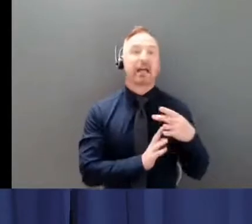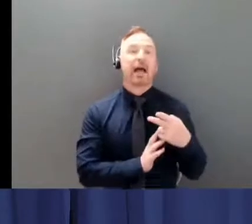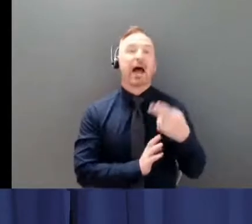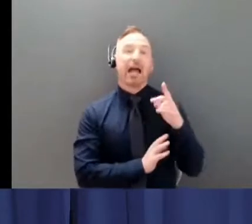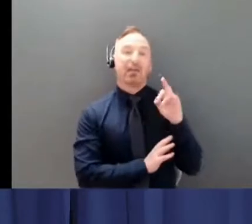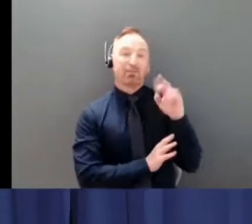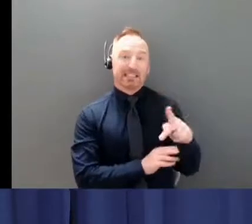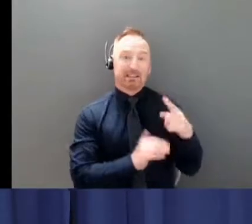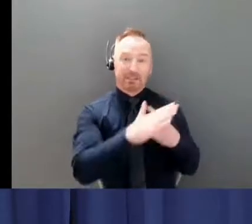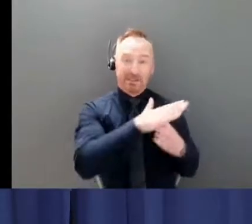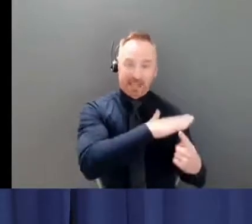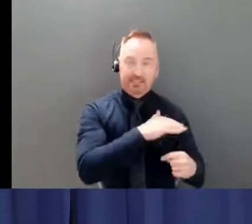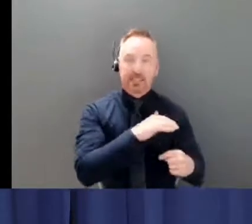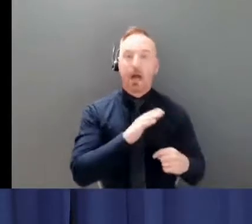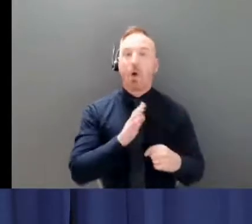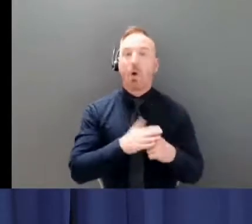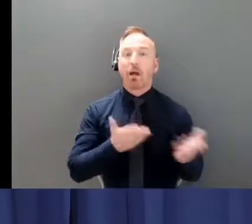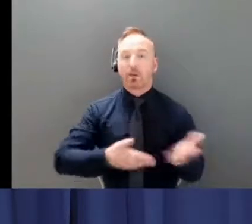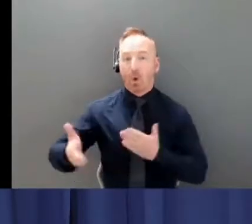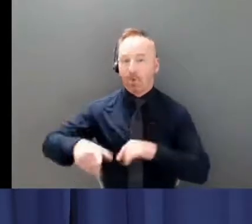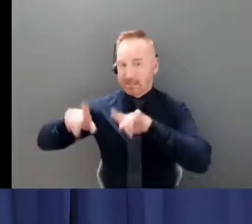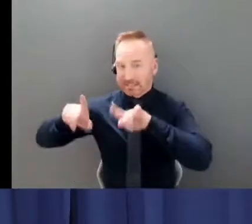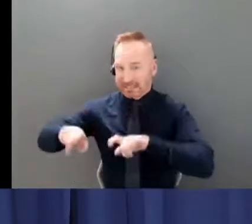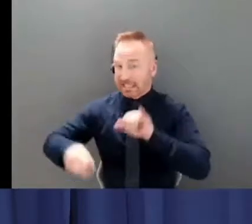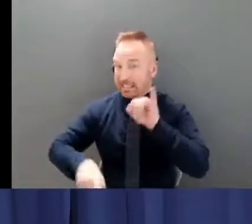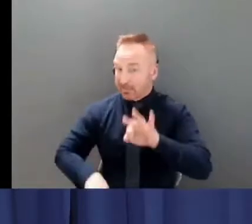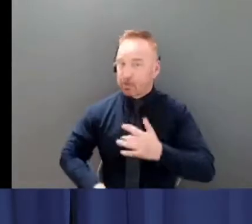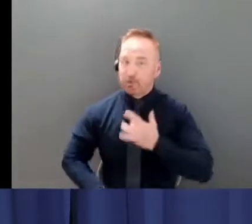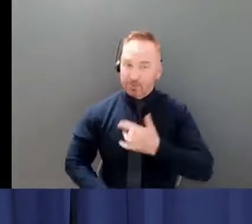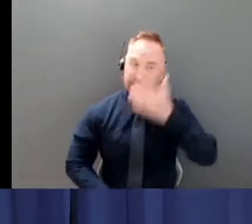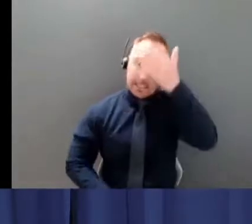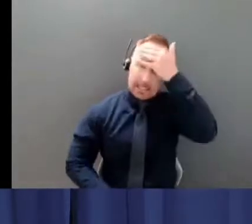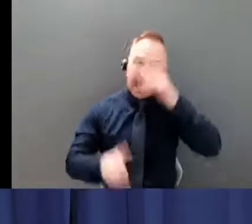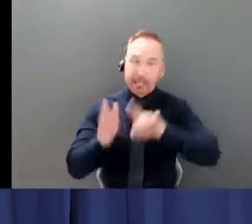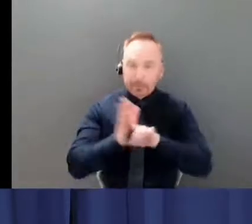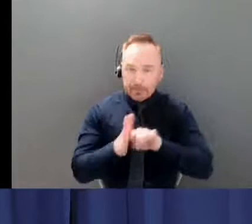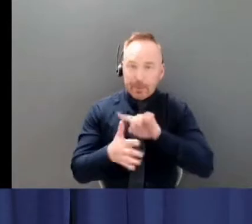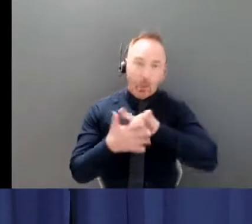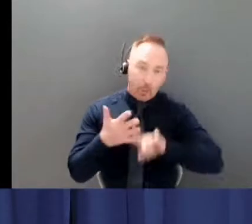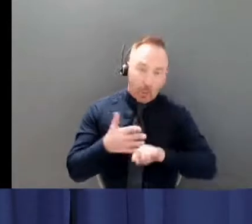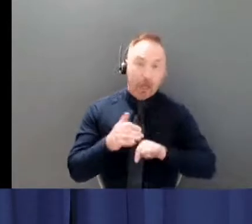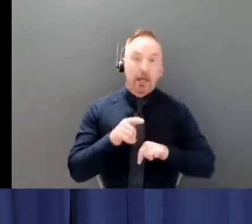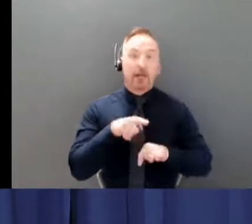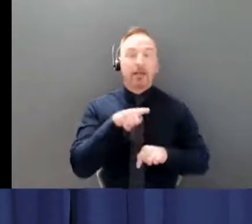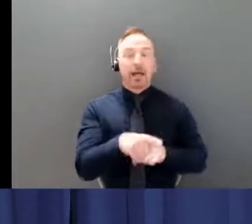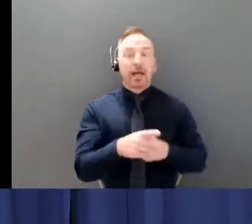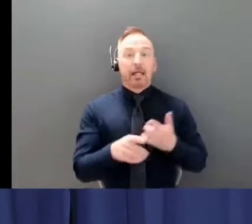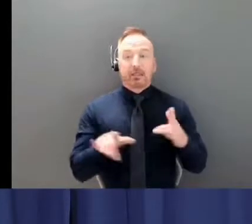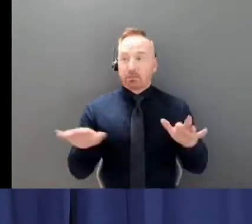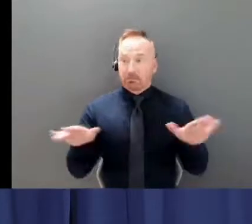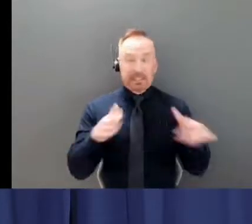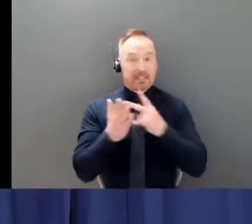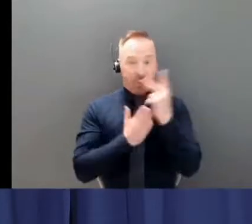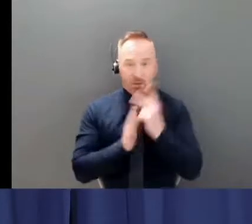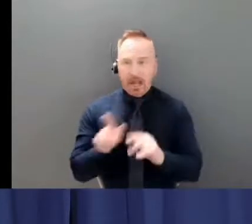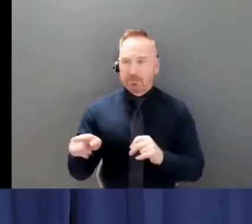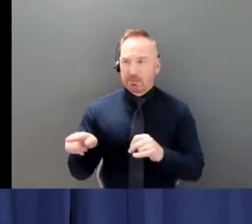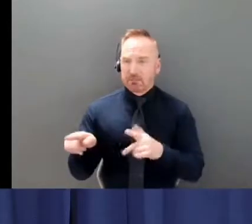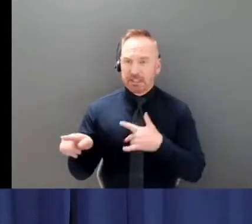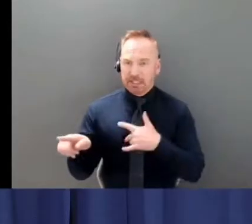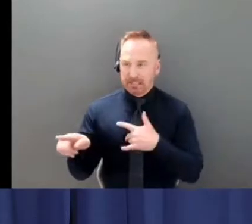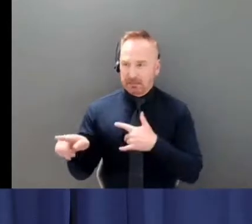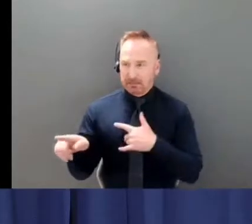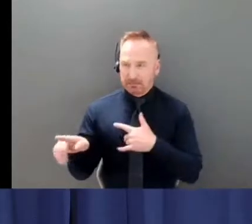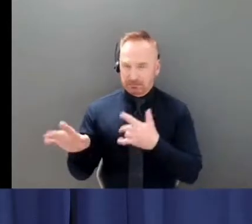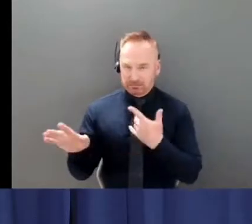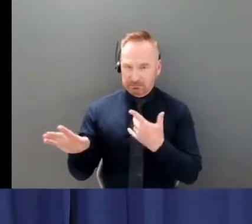if symptoms appear. With the number of cases that have been identified within these programs, I hope parents